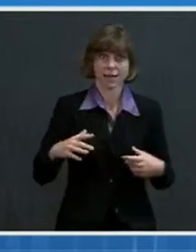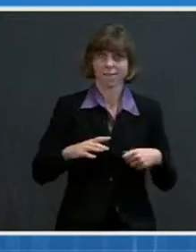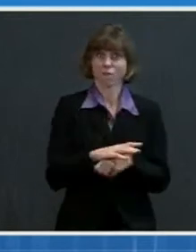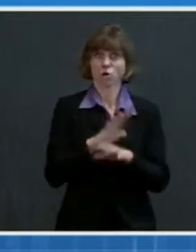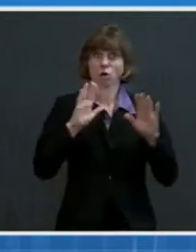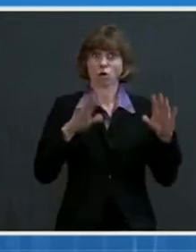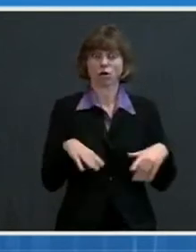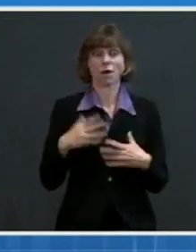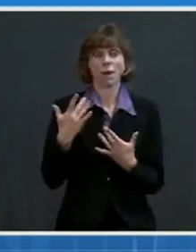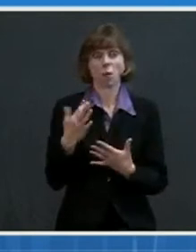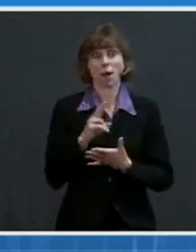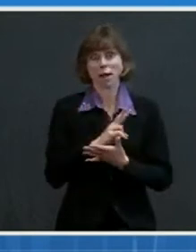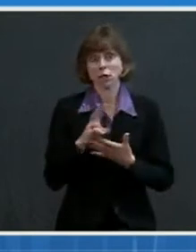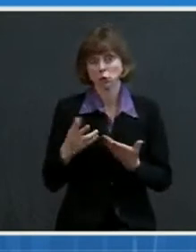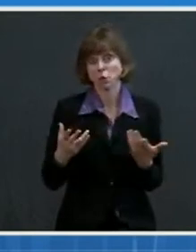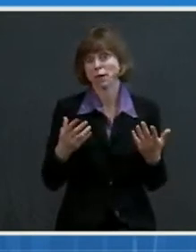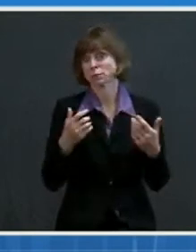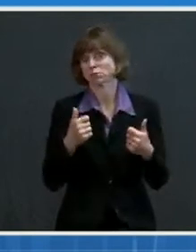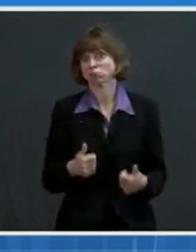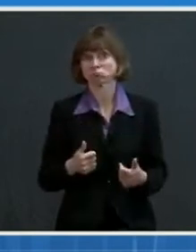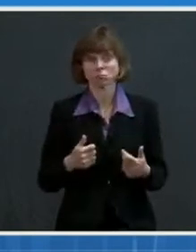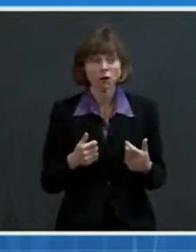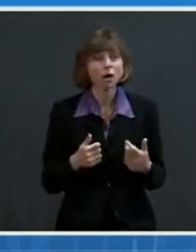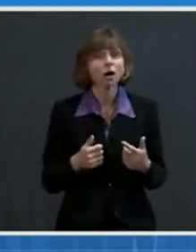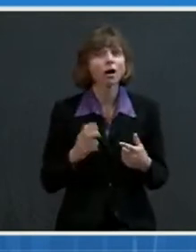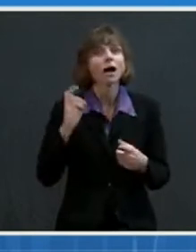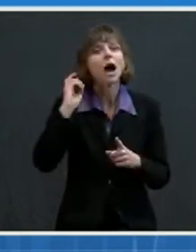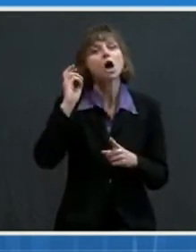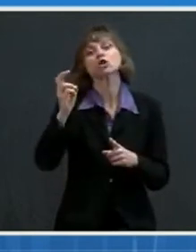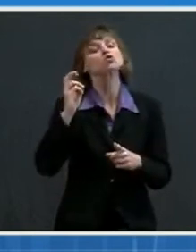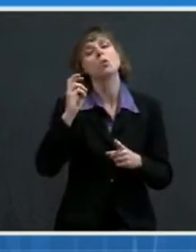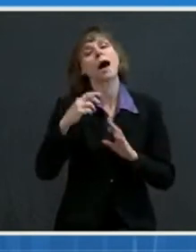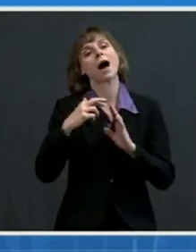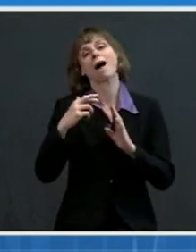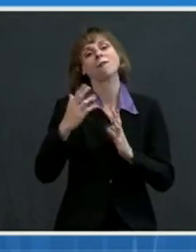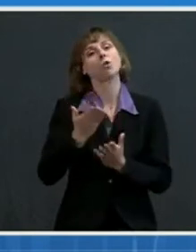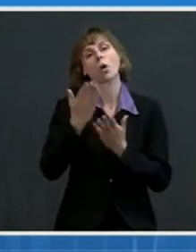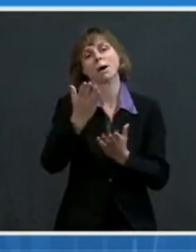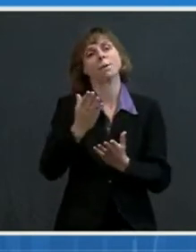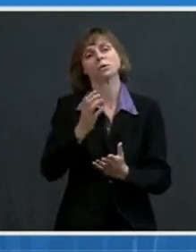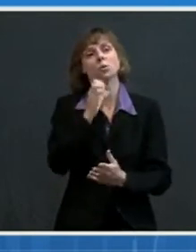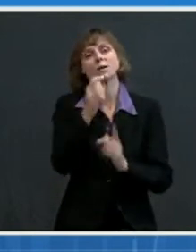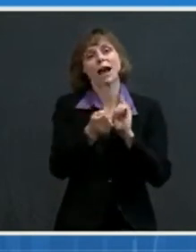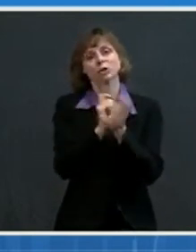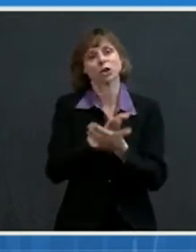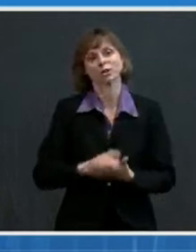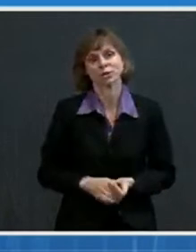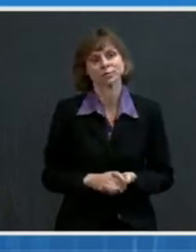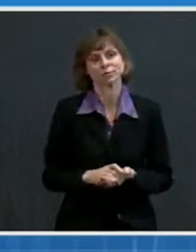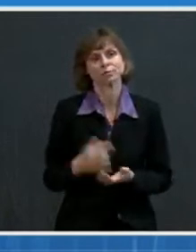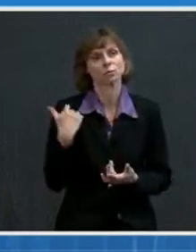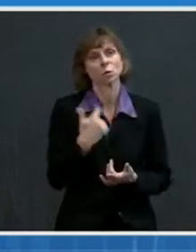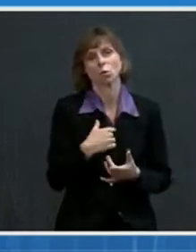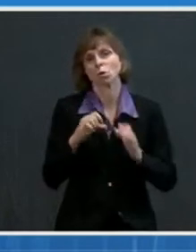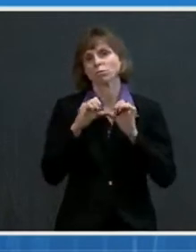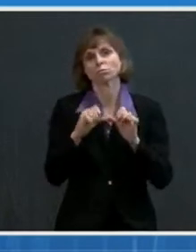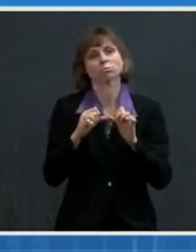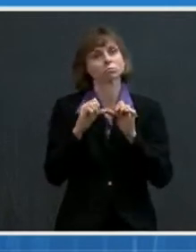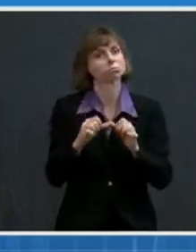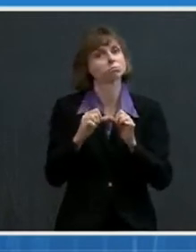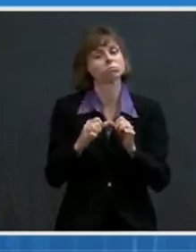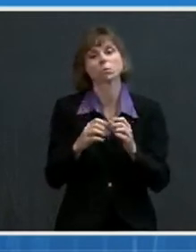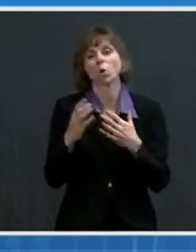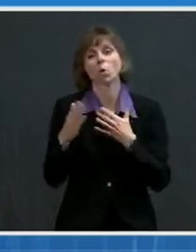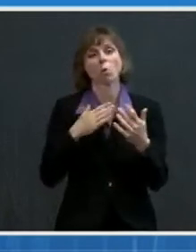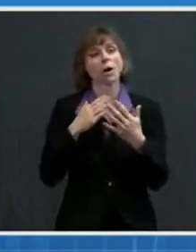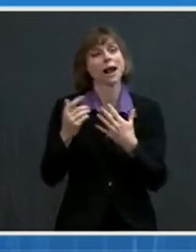their final shot? Our travel guidance is unchanged. And so we would maintain whatever travel guidance is currently in place.